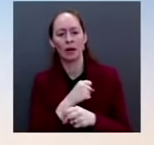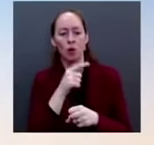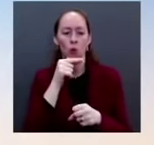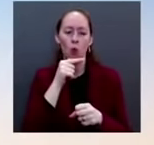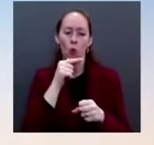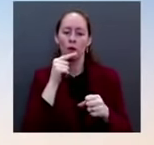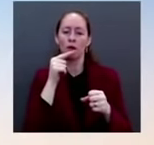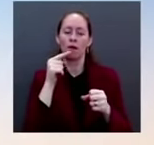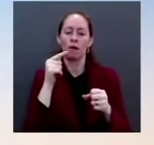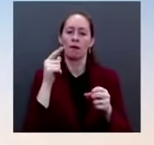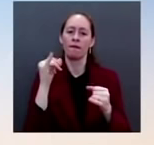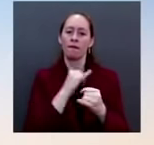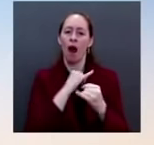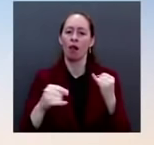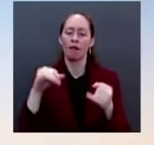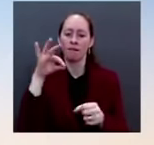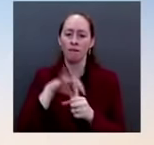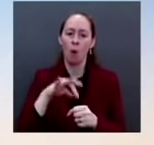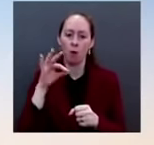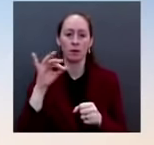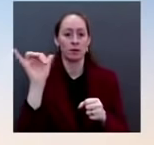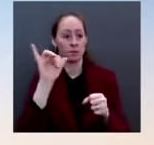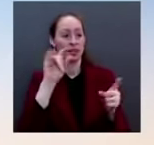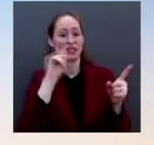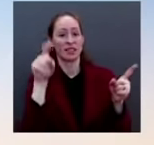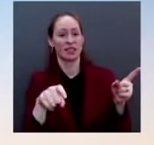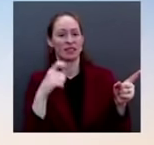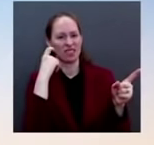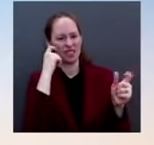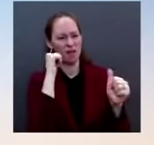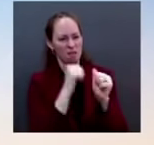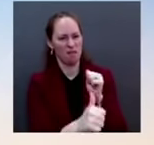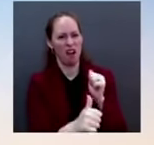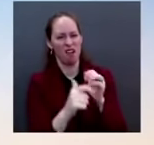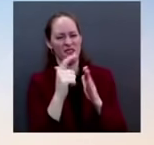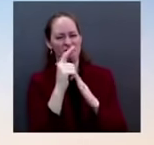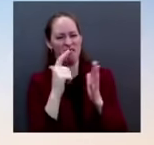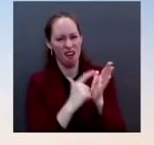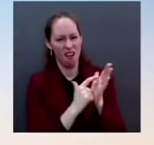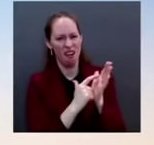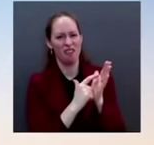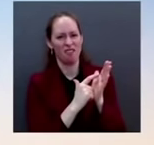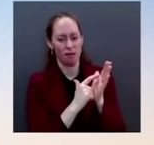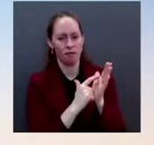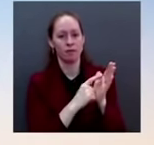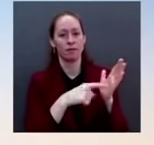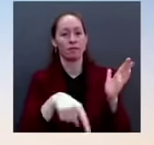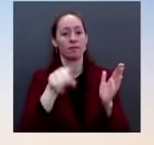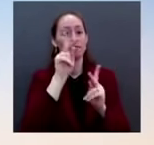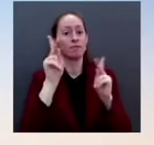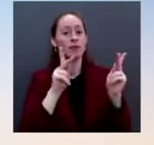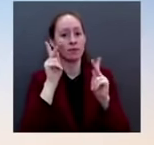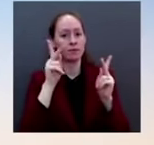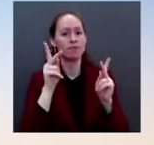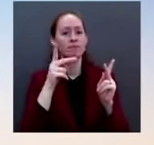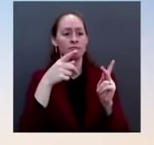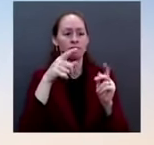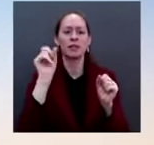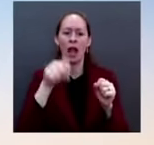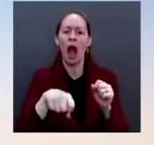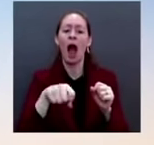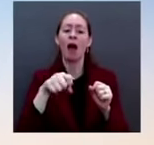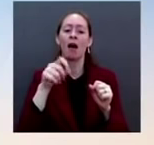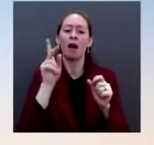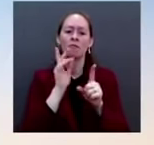intimidate them. Montana passed a law that repeals same-day voter registration makes it harder for people to vote by mail. And Republicans in Arizona, Pennsylvania,